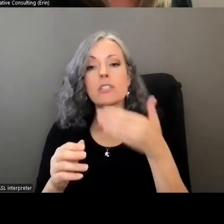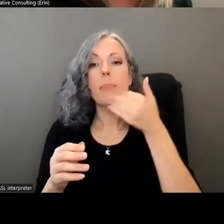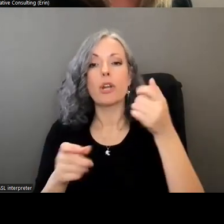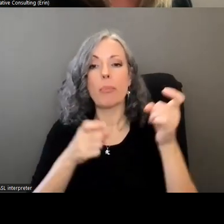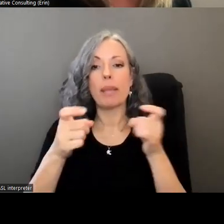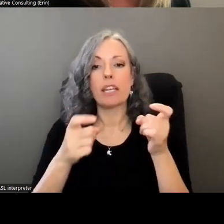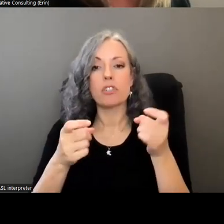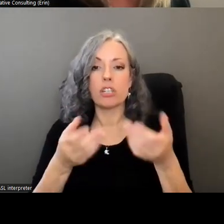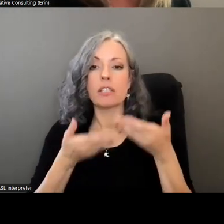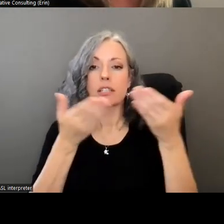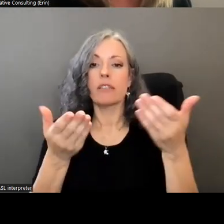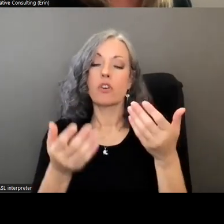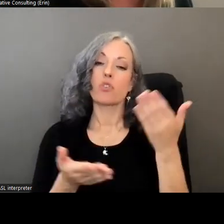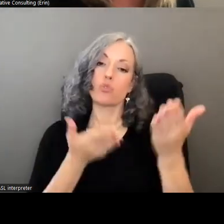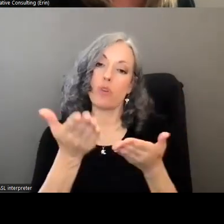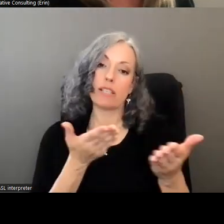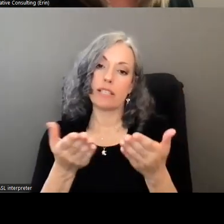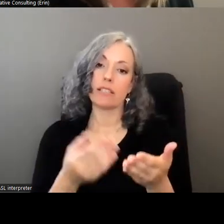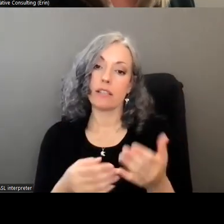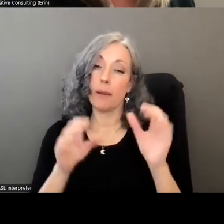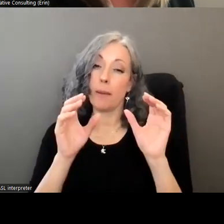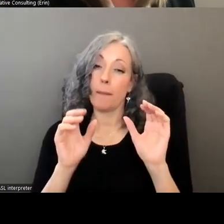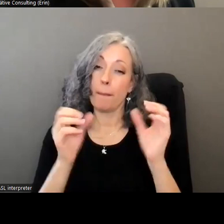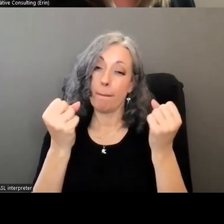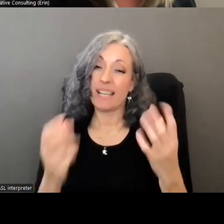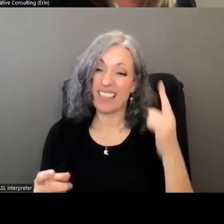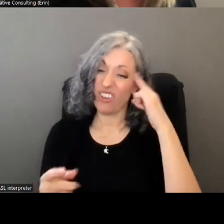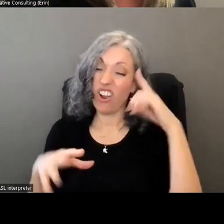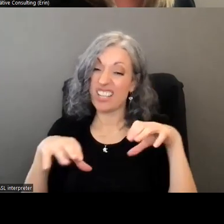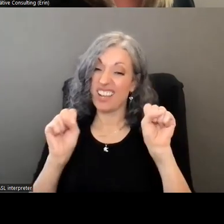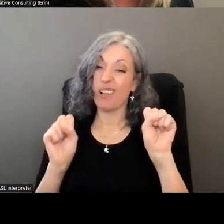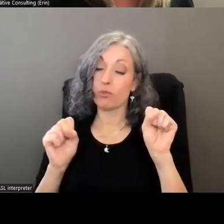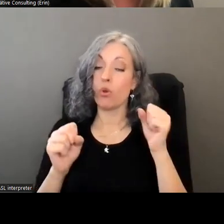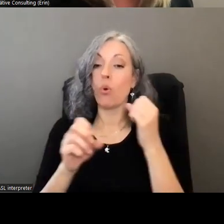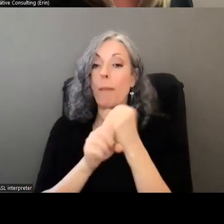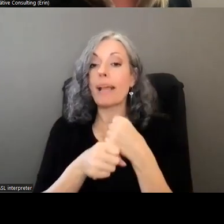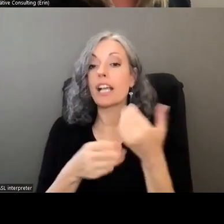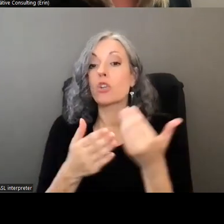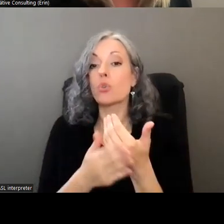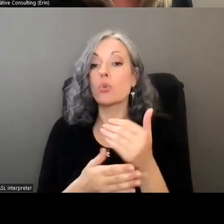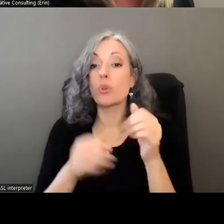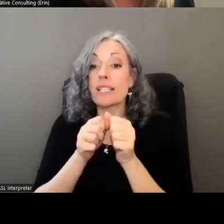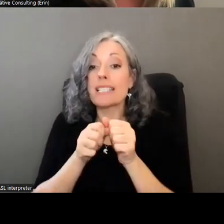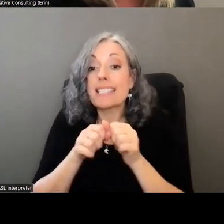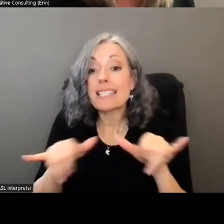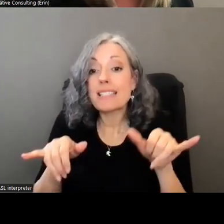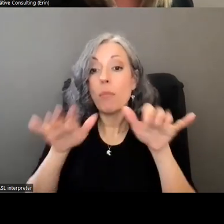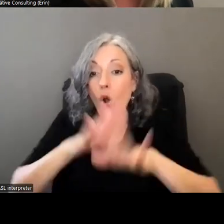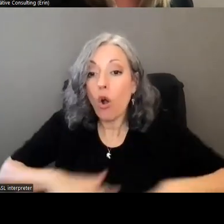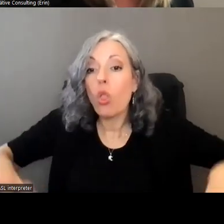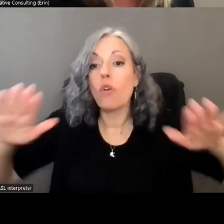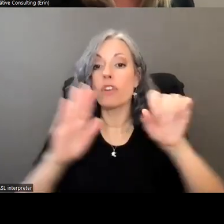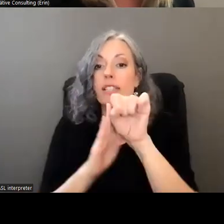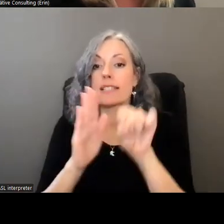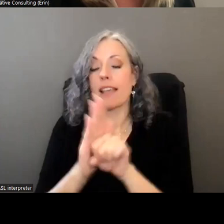uh so many felt that there was an opportunity to adopt or create a new data system statewide that would